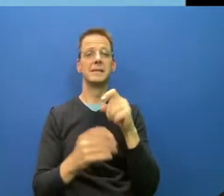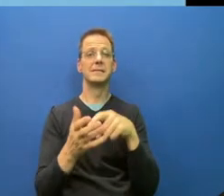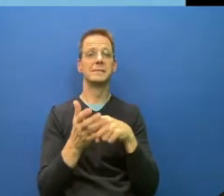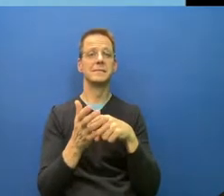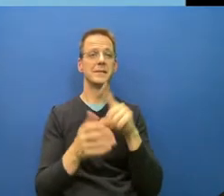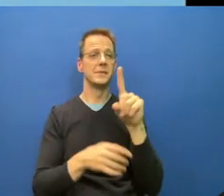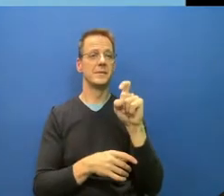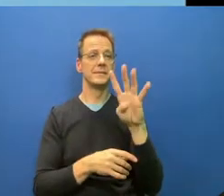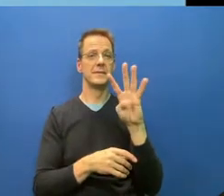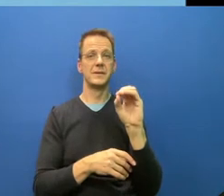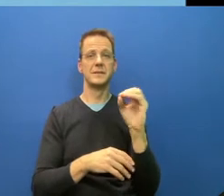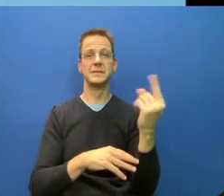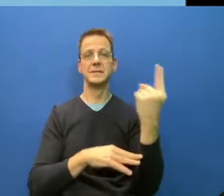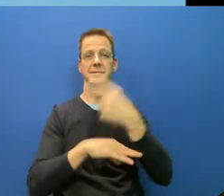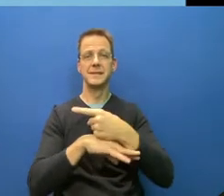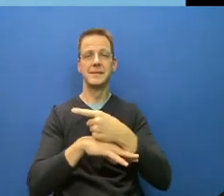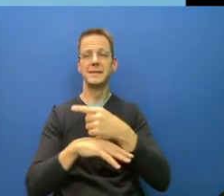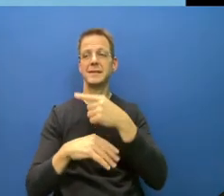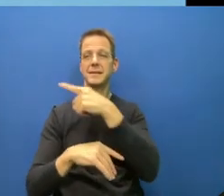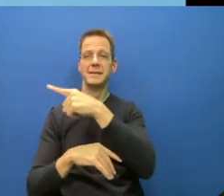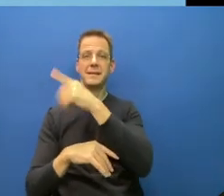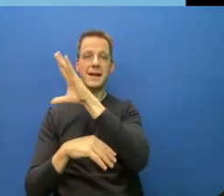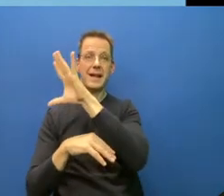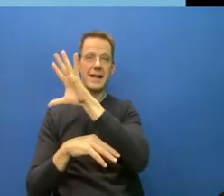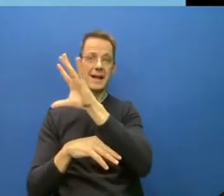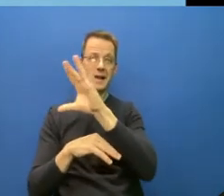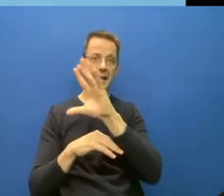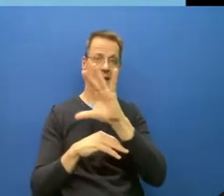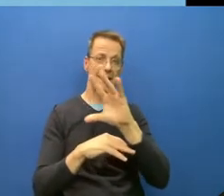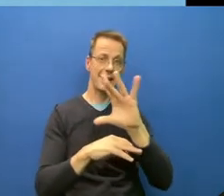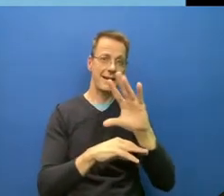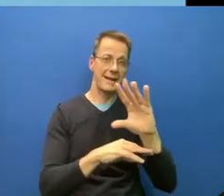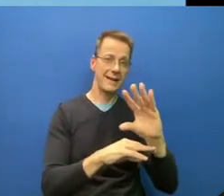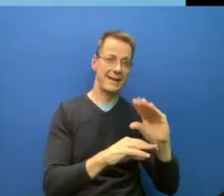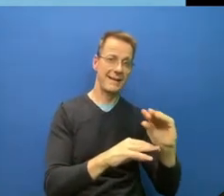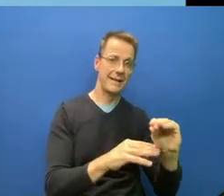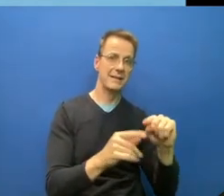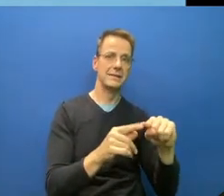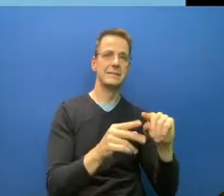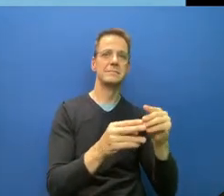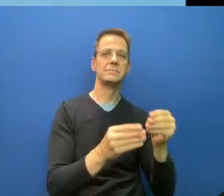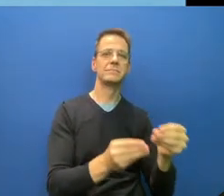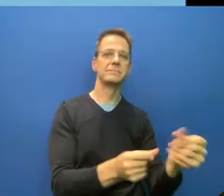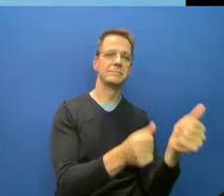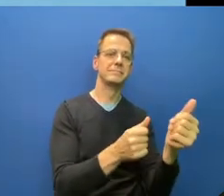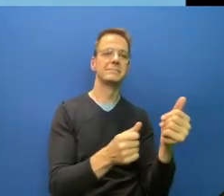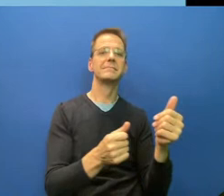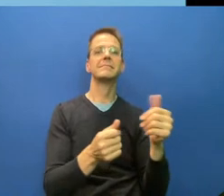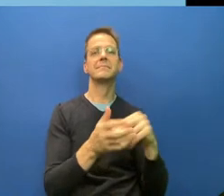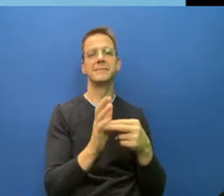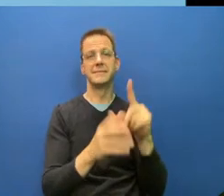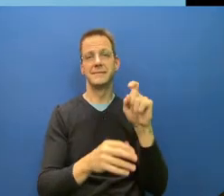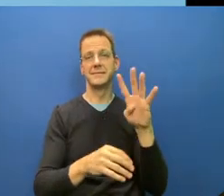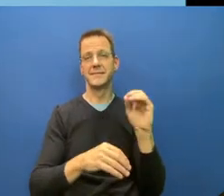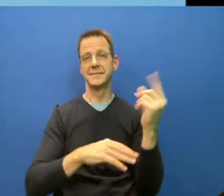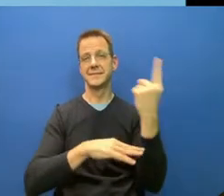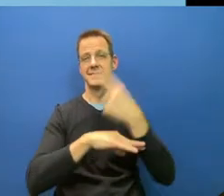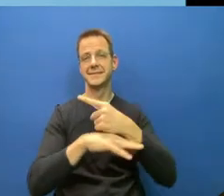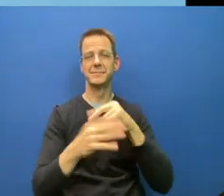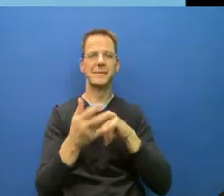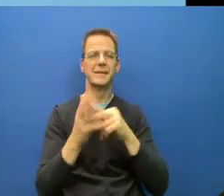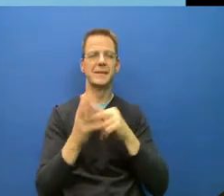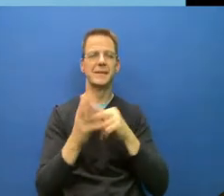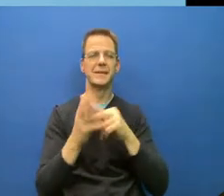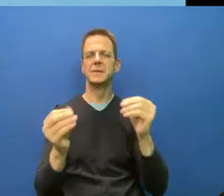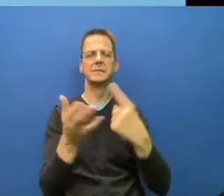And we can see already, they don't want to wait. So cities say that they, they want to drop mask mandates already.